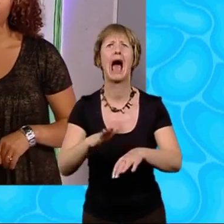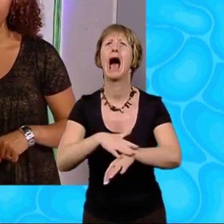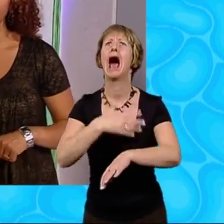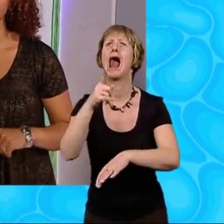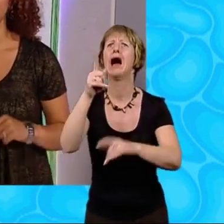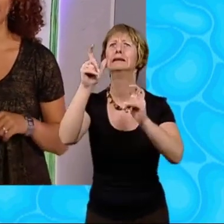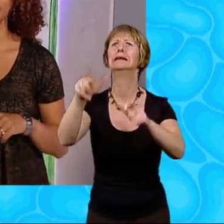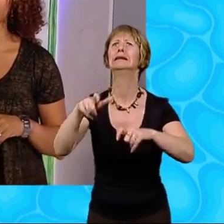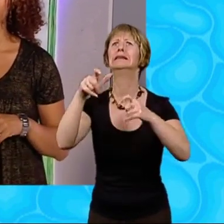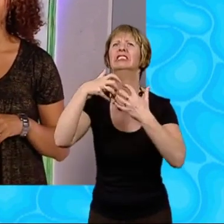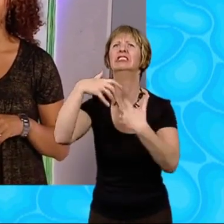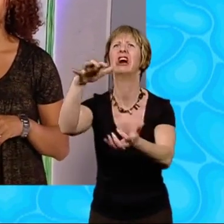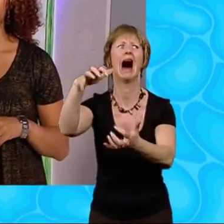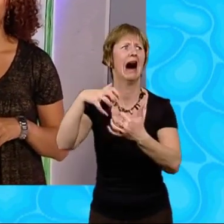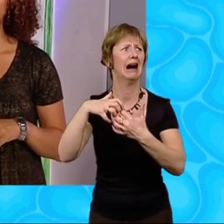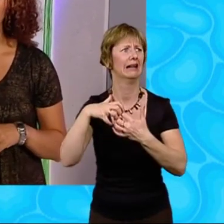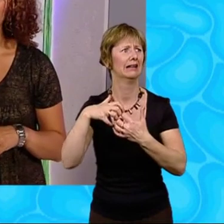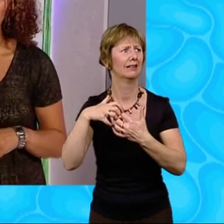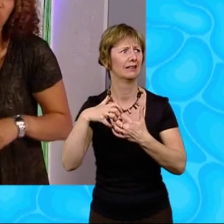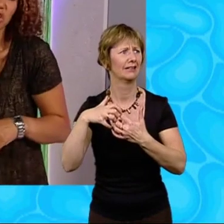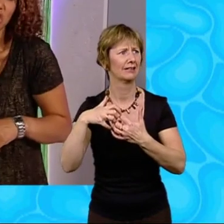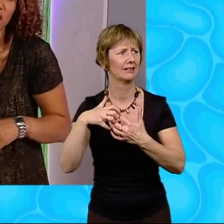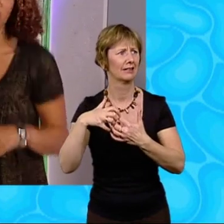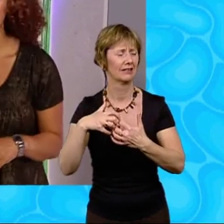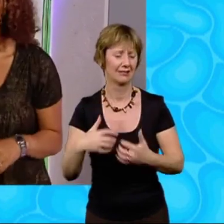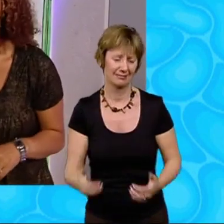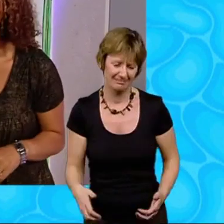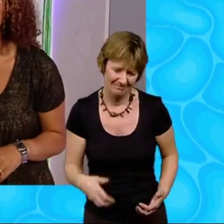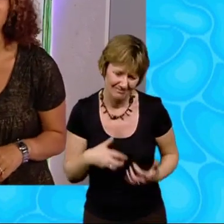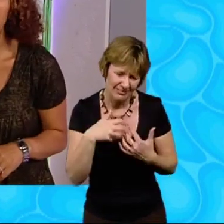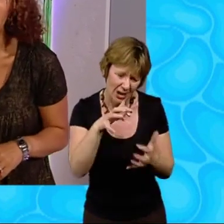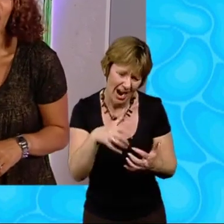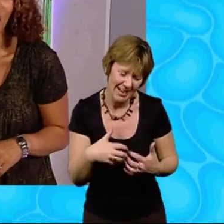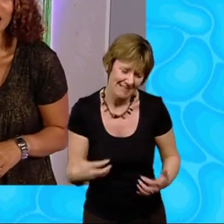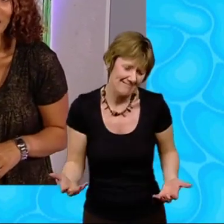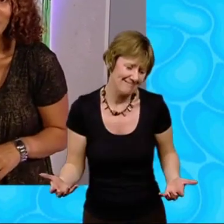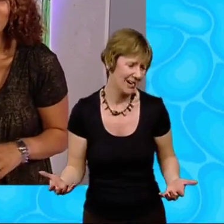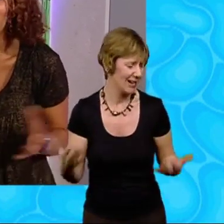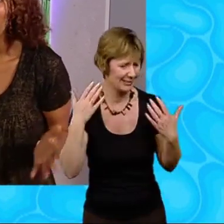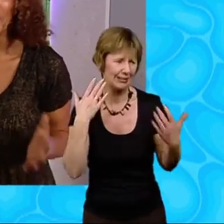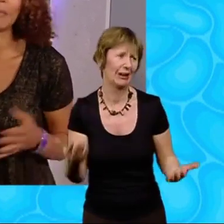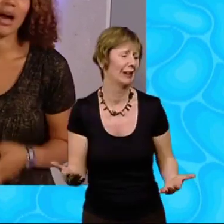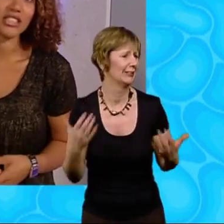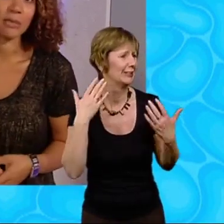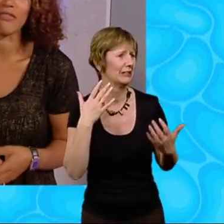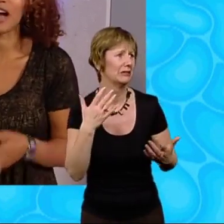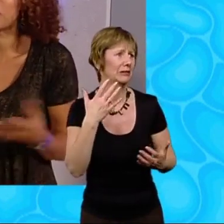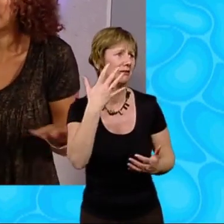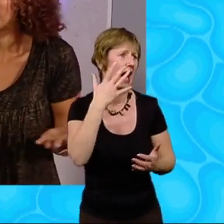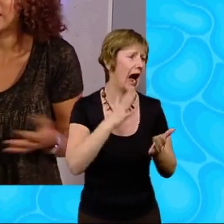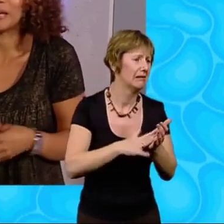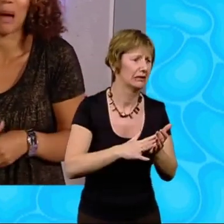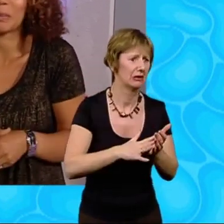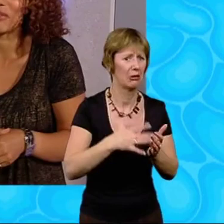Porter? I asked. Miss Porter shrugged her dragon shoulders. No idea. It might just be five